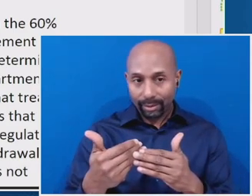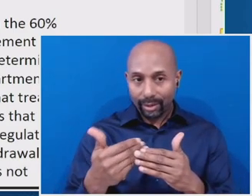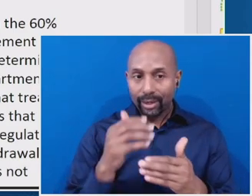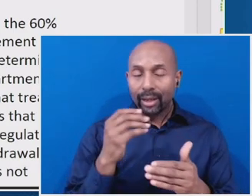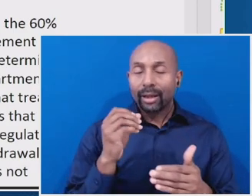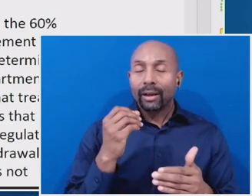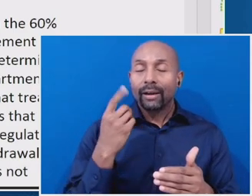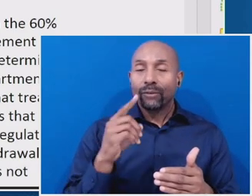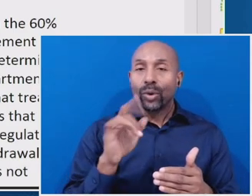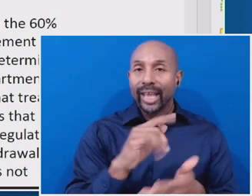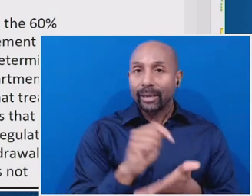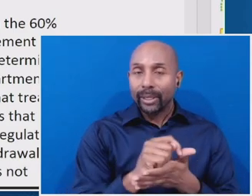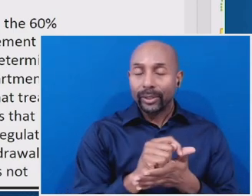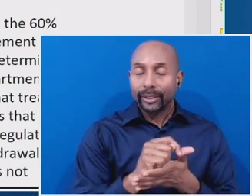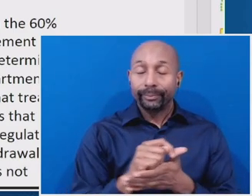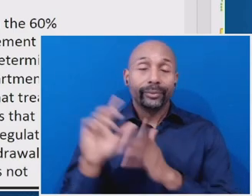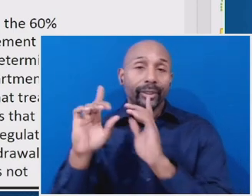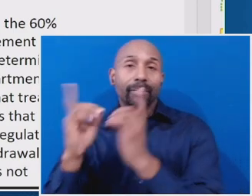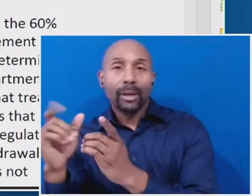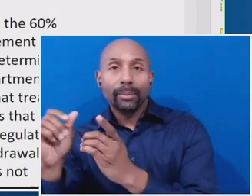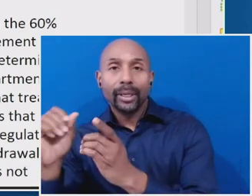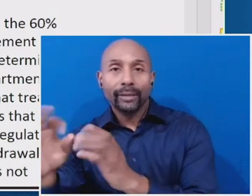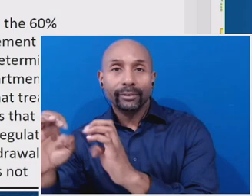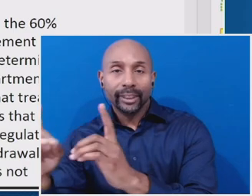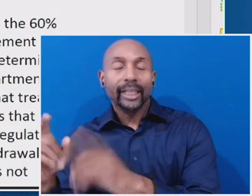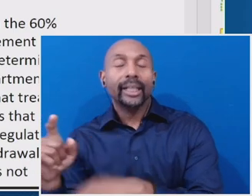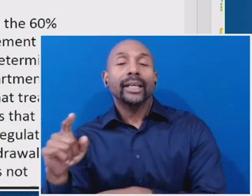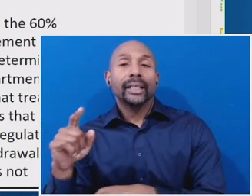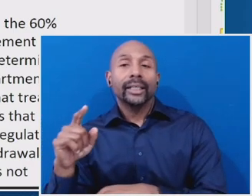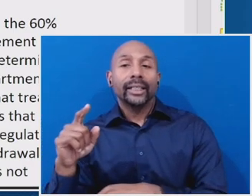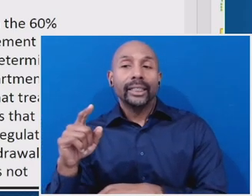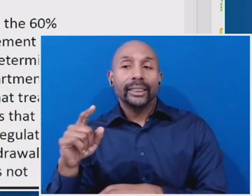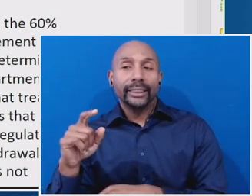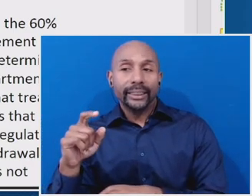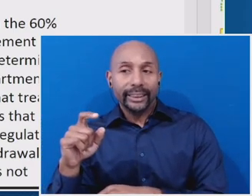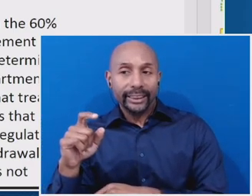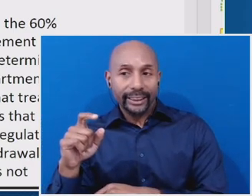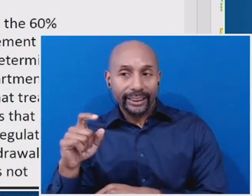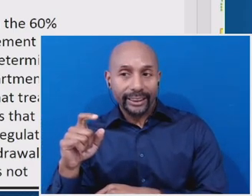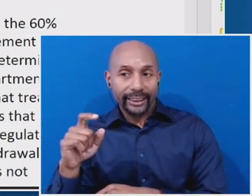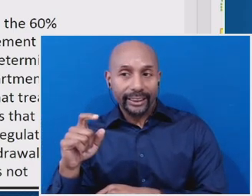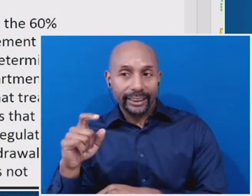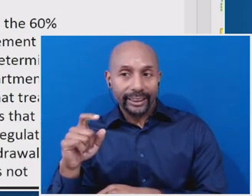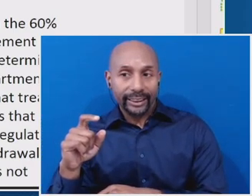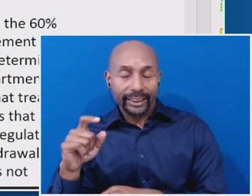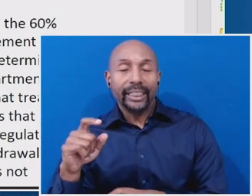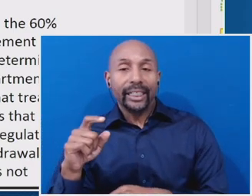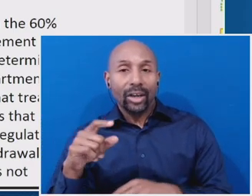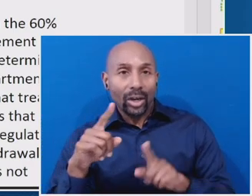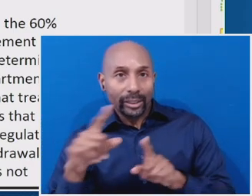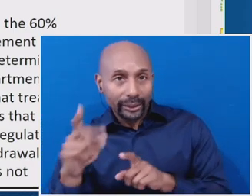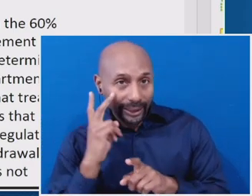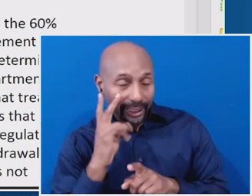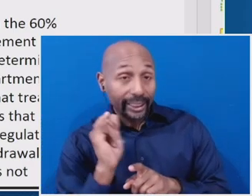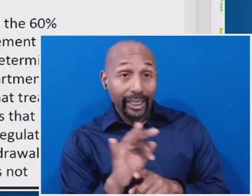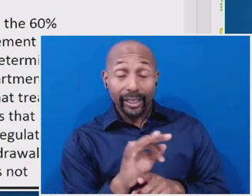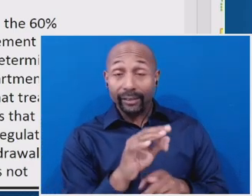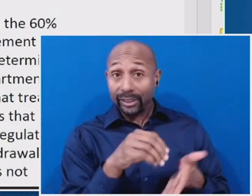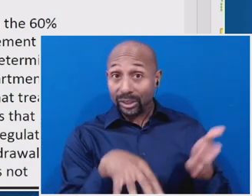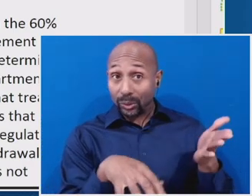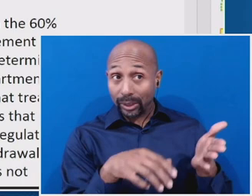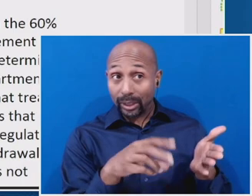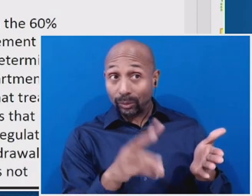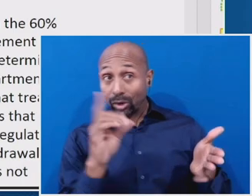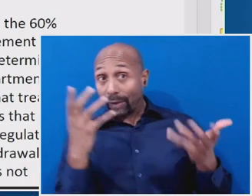the department, um, needs to, uh, has, has to decide whether they have withdrawn or not. Uh, so before I get into the meat of this